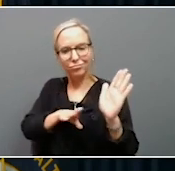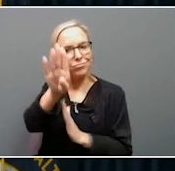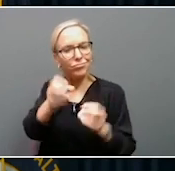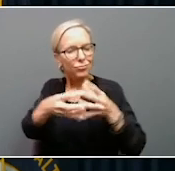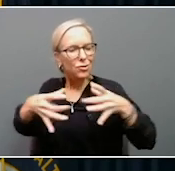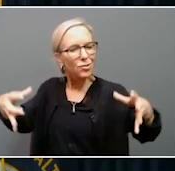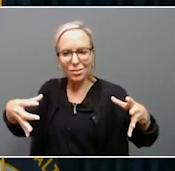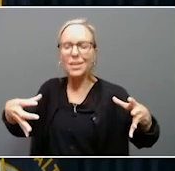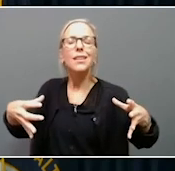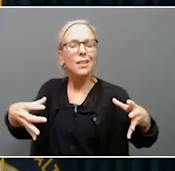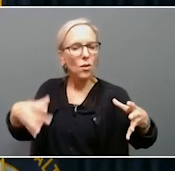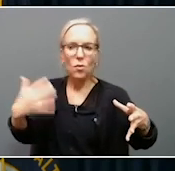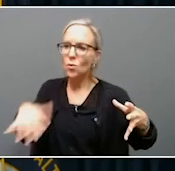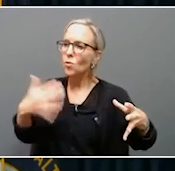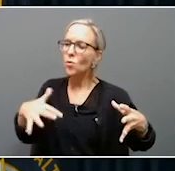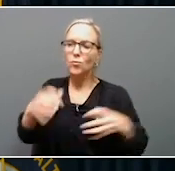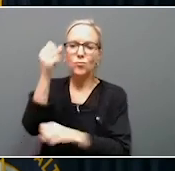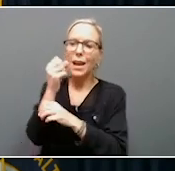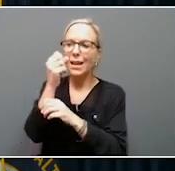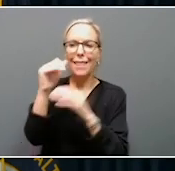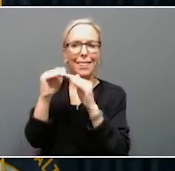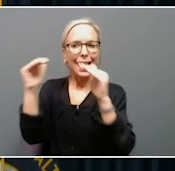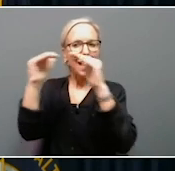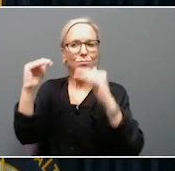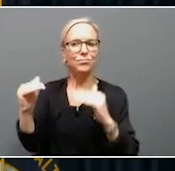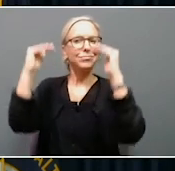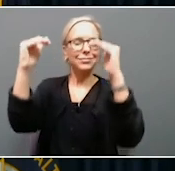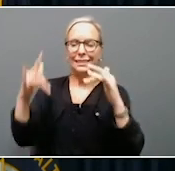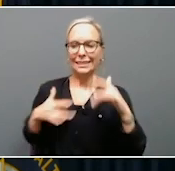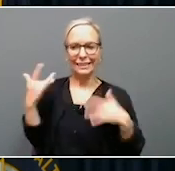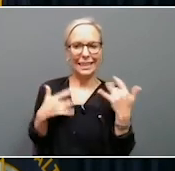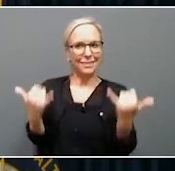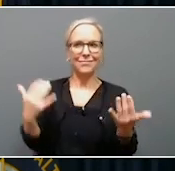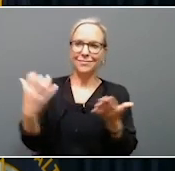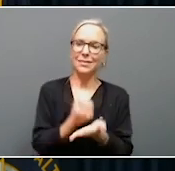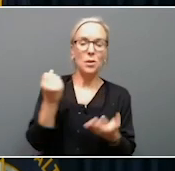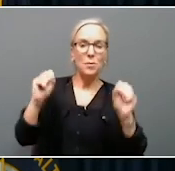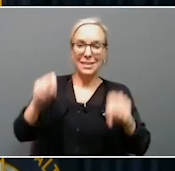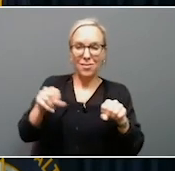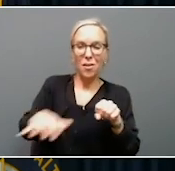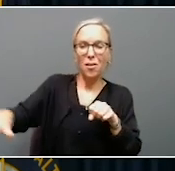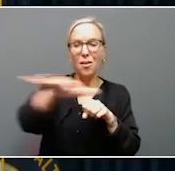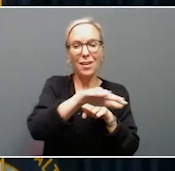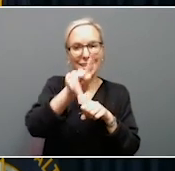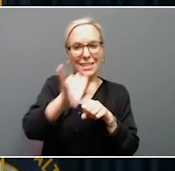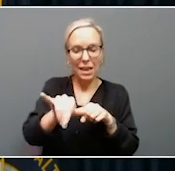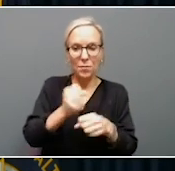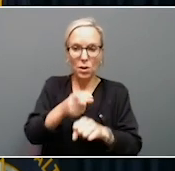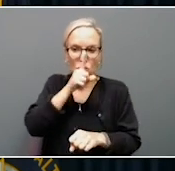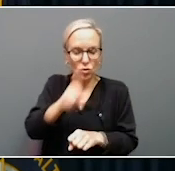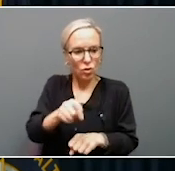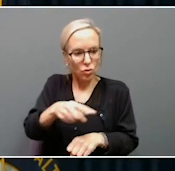unprecedented levels. It's an exciting time with a lot of potential out there to grab a hold of and make sure we make this